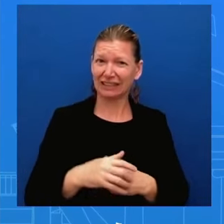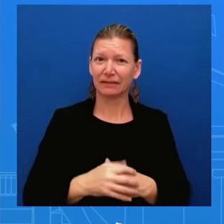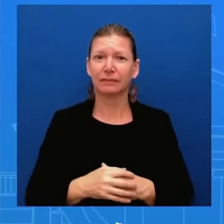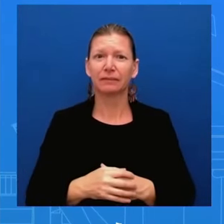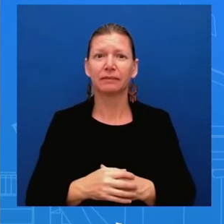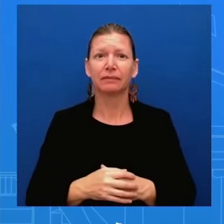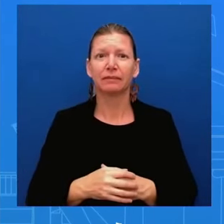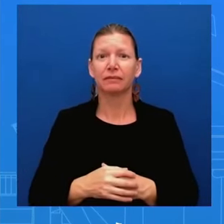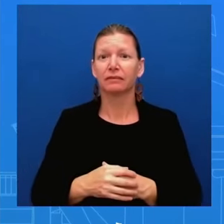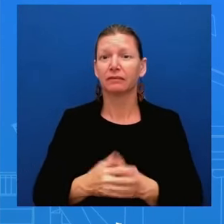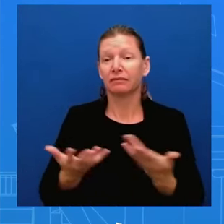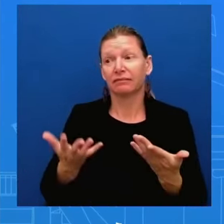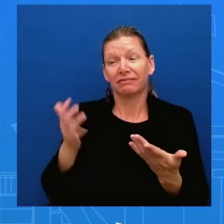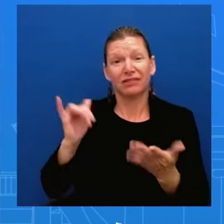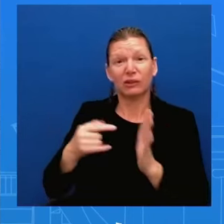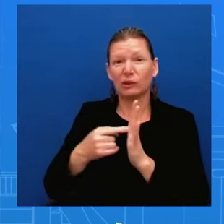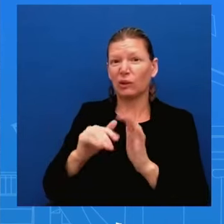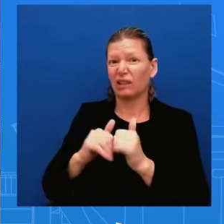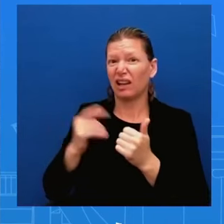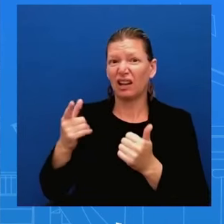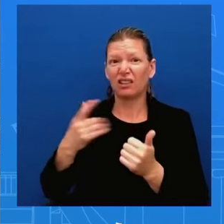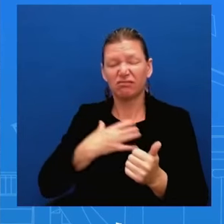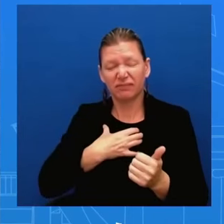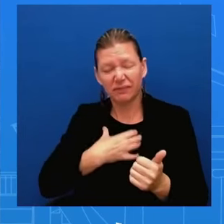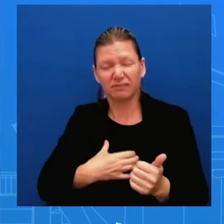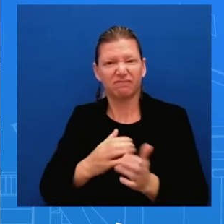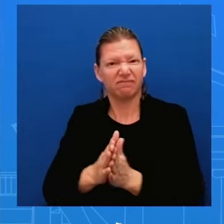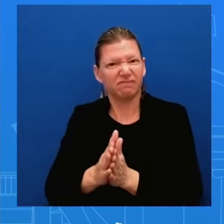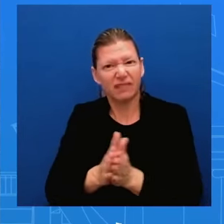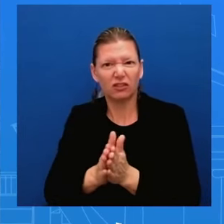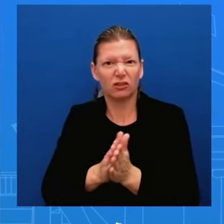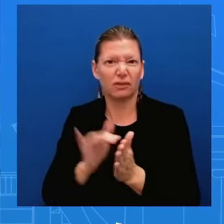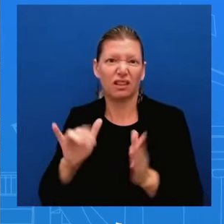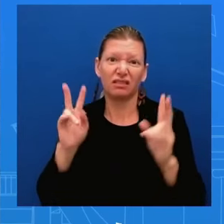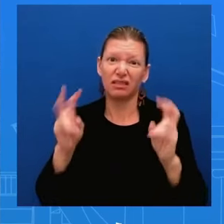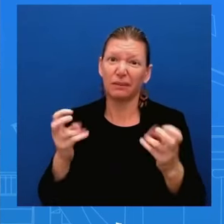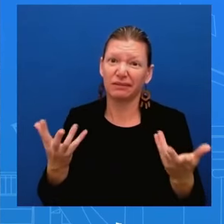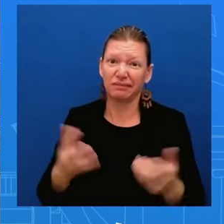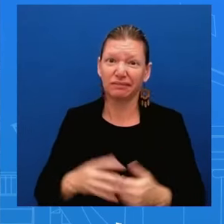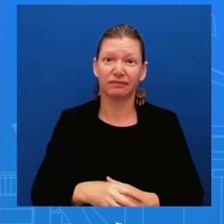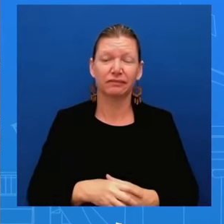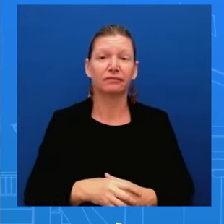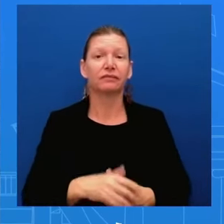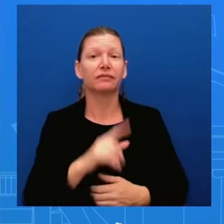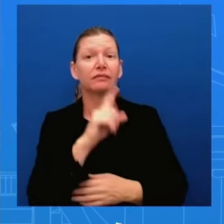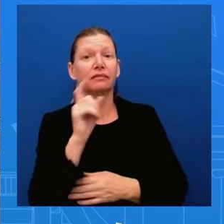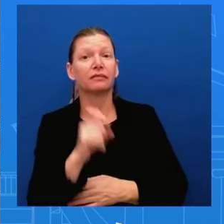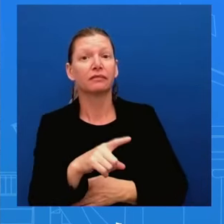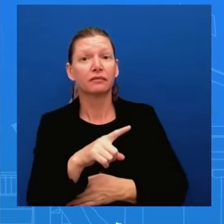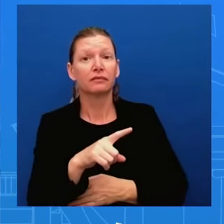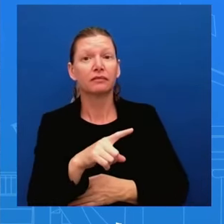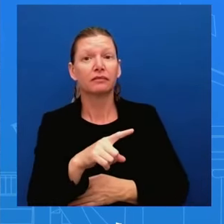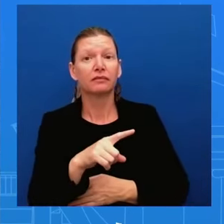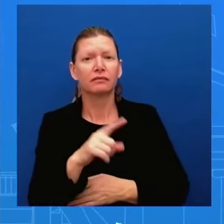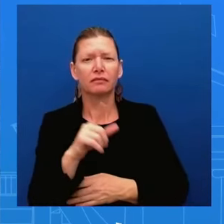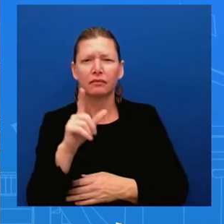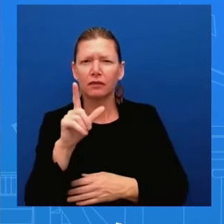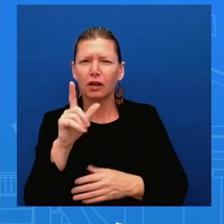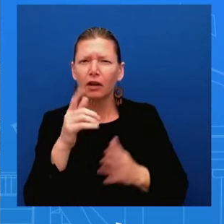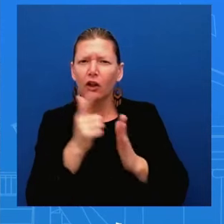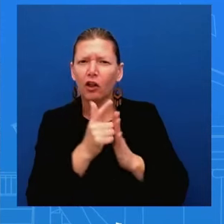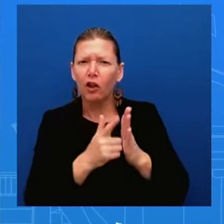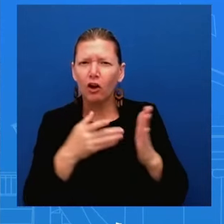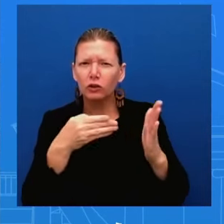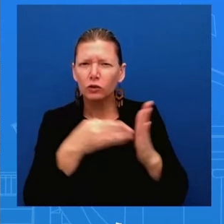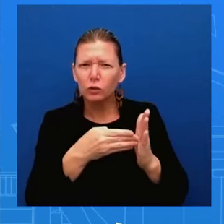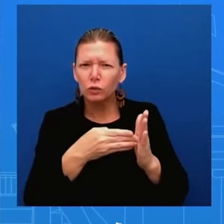was a lawsuit filed by a group of major airlines against the biden administration over a new rule requiring transparency on